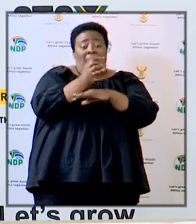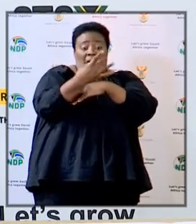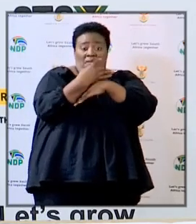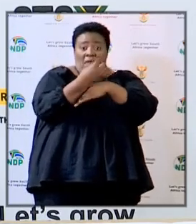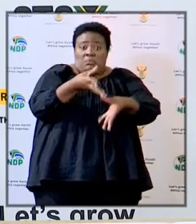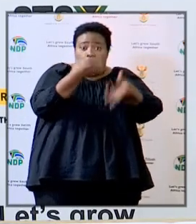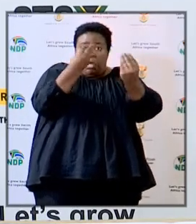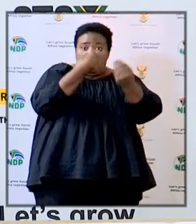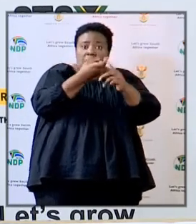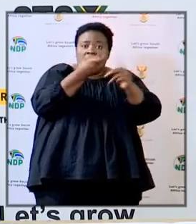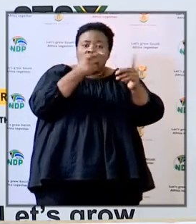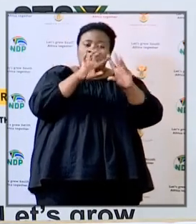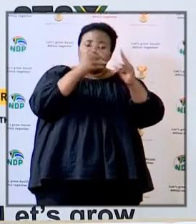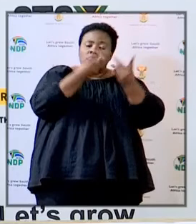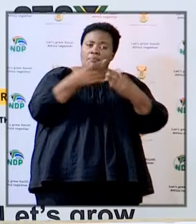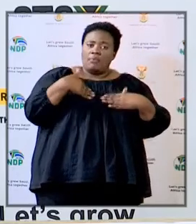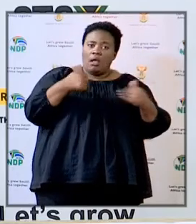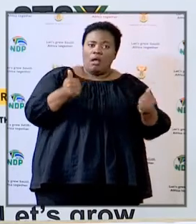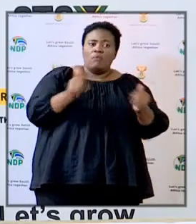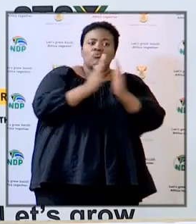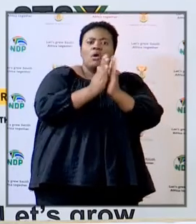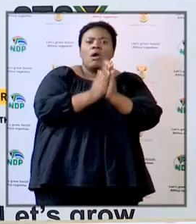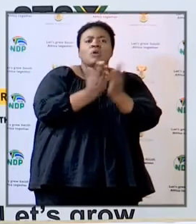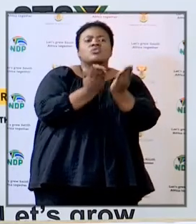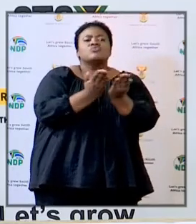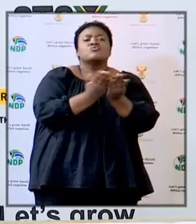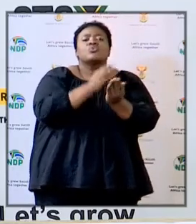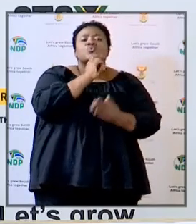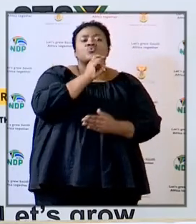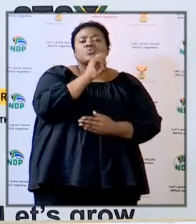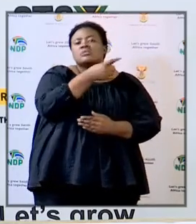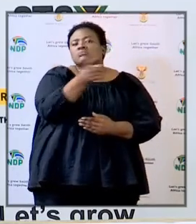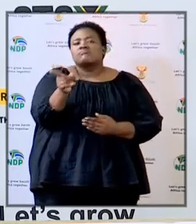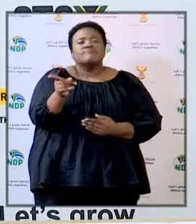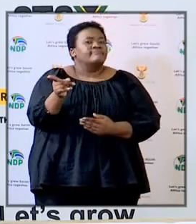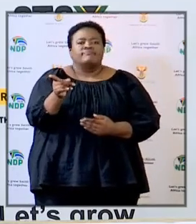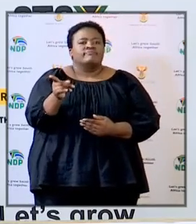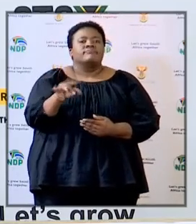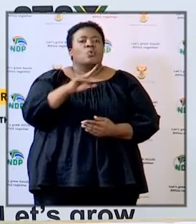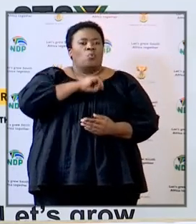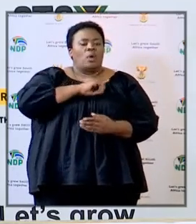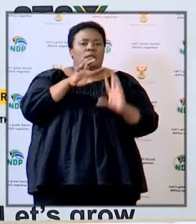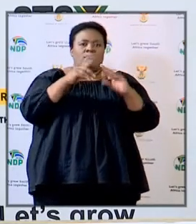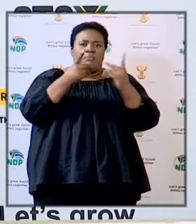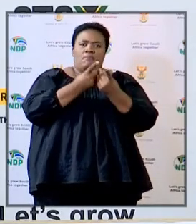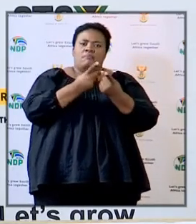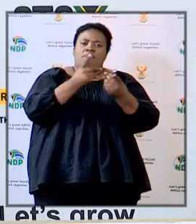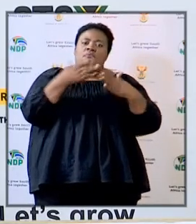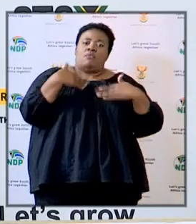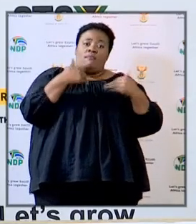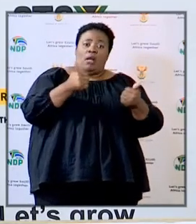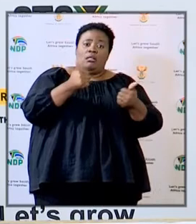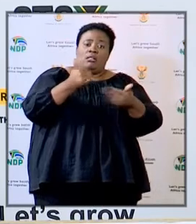would wish our schools not to use those tunnels any longer because we are also guided by health